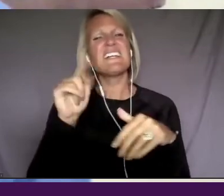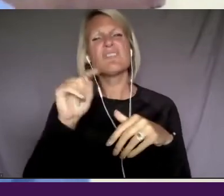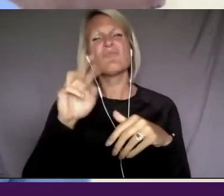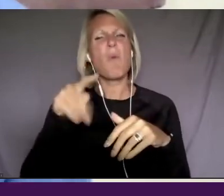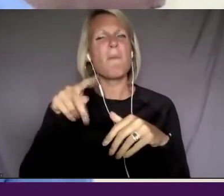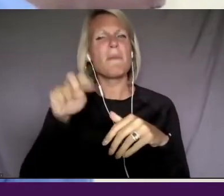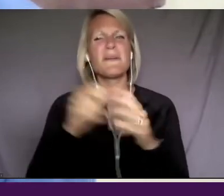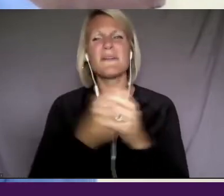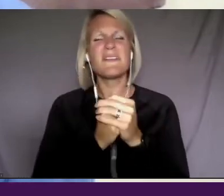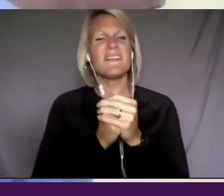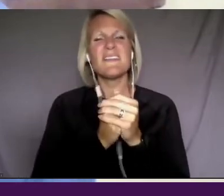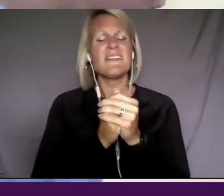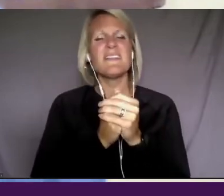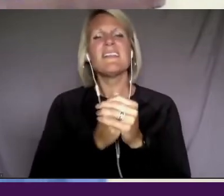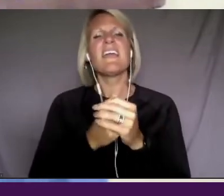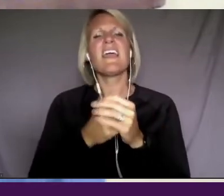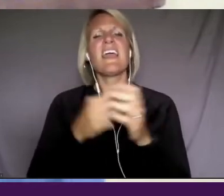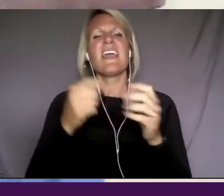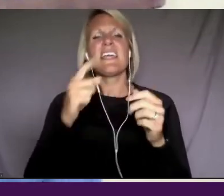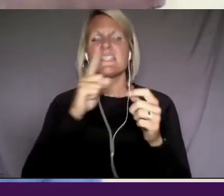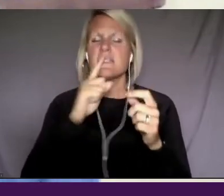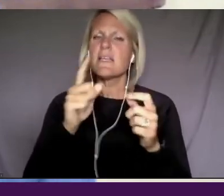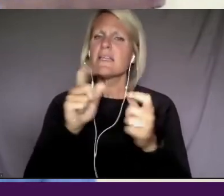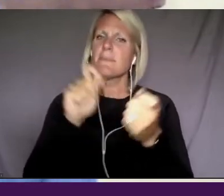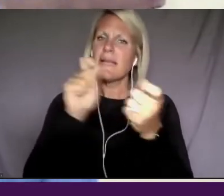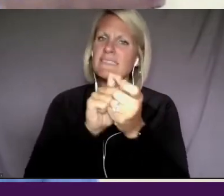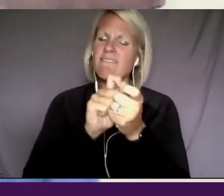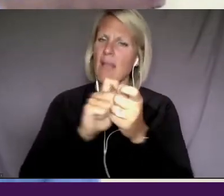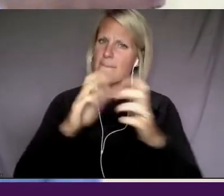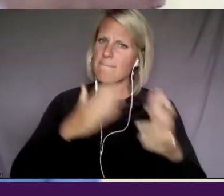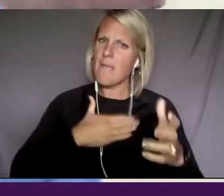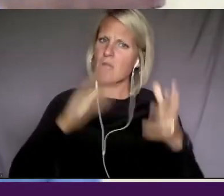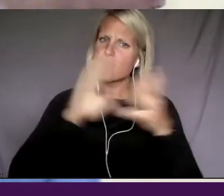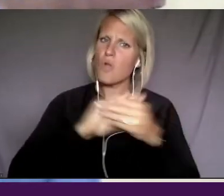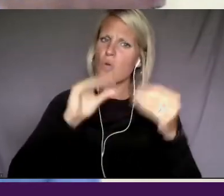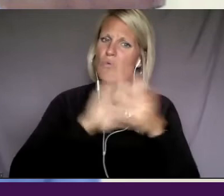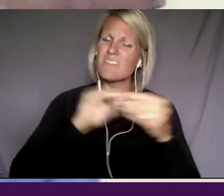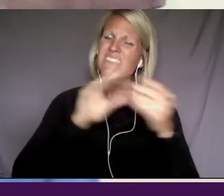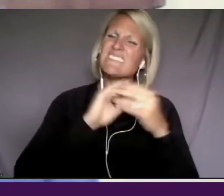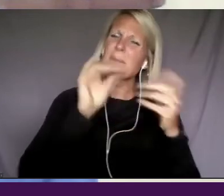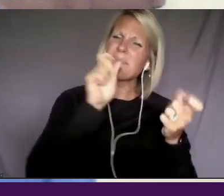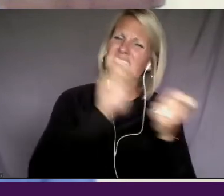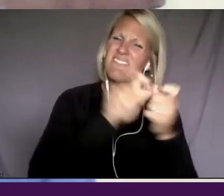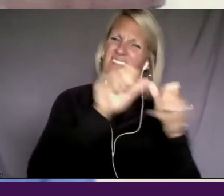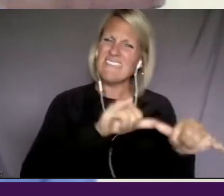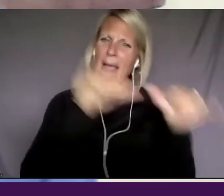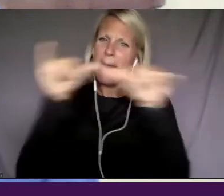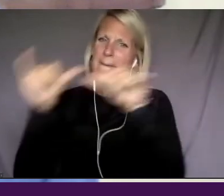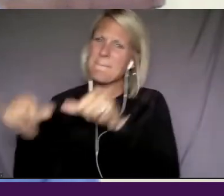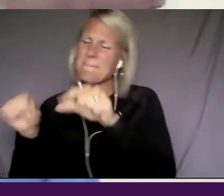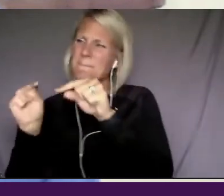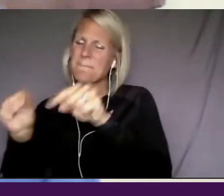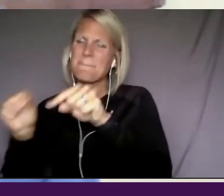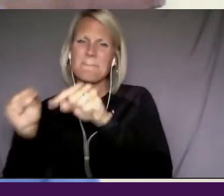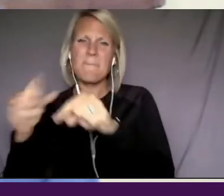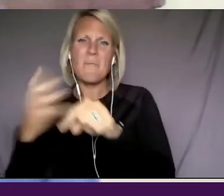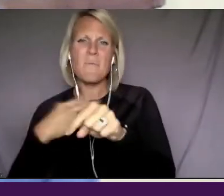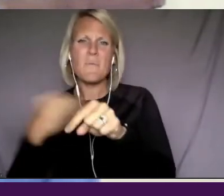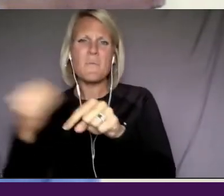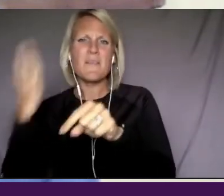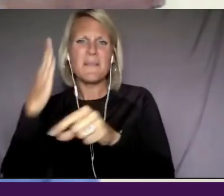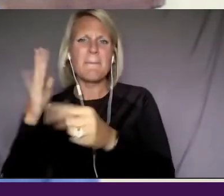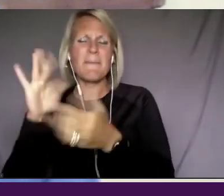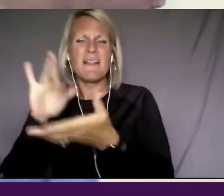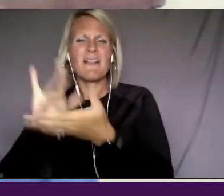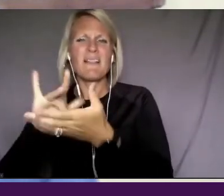who spoke about it is in the specificity. My story is just as specific as the story of, of, of a white middle-class community